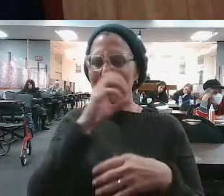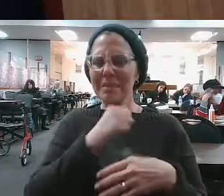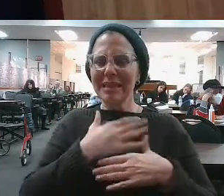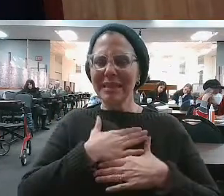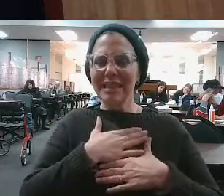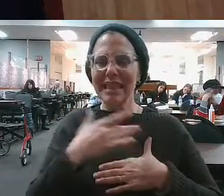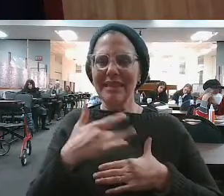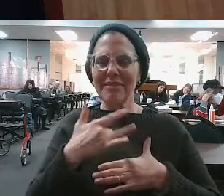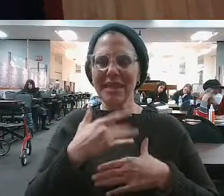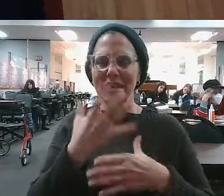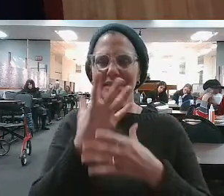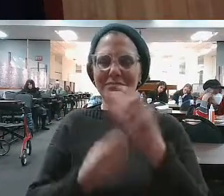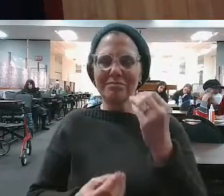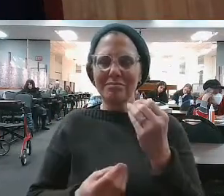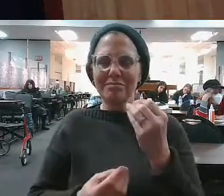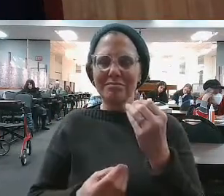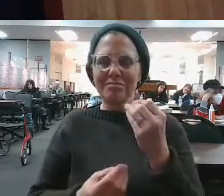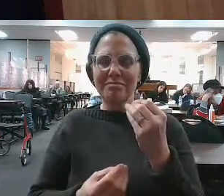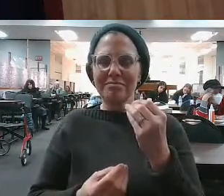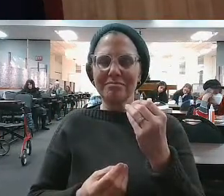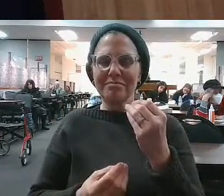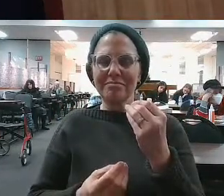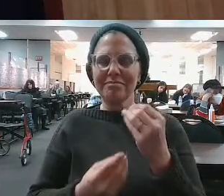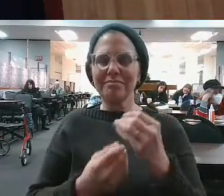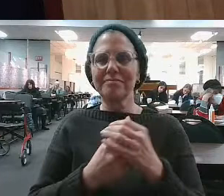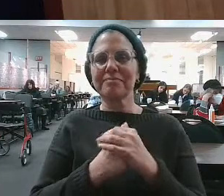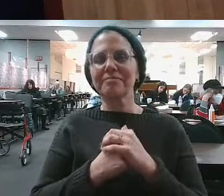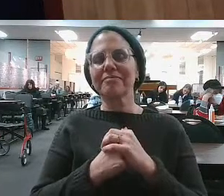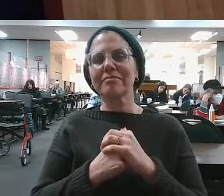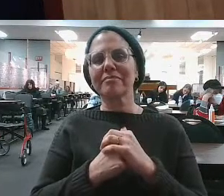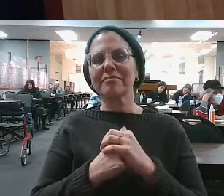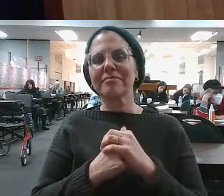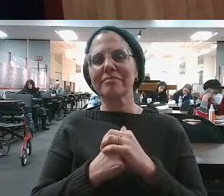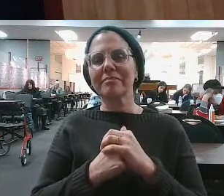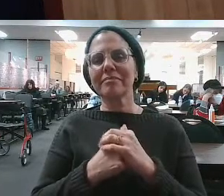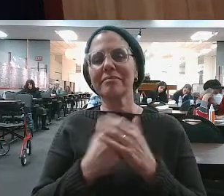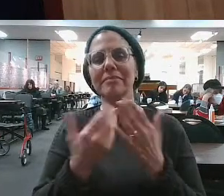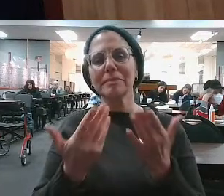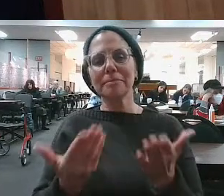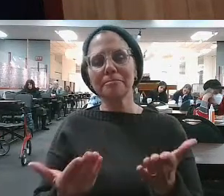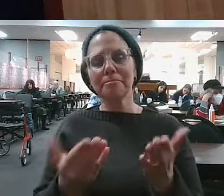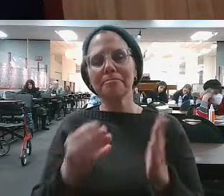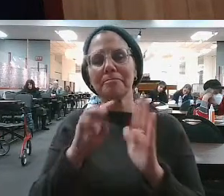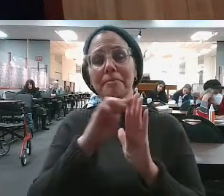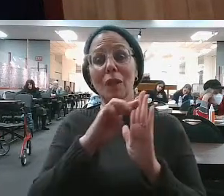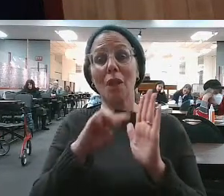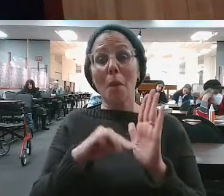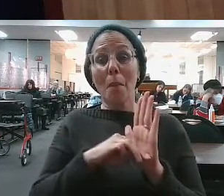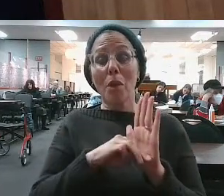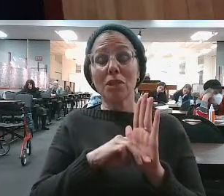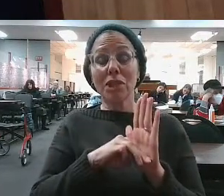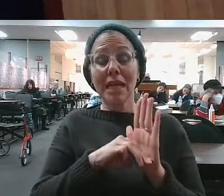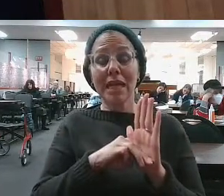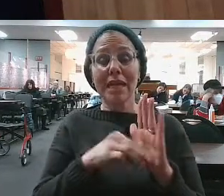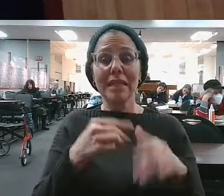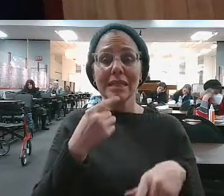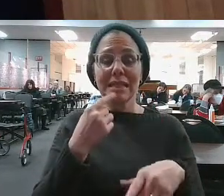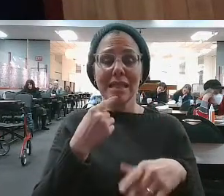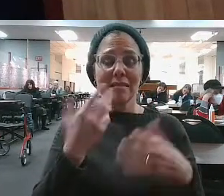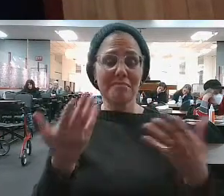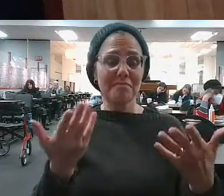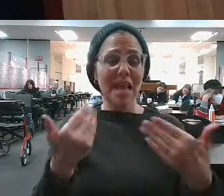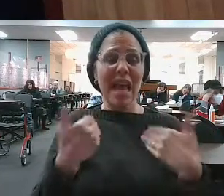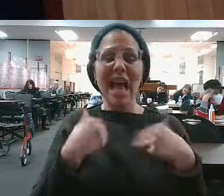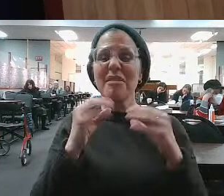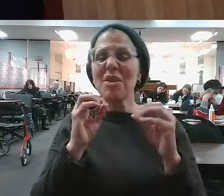happens that once again brings my baggage to the forefront. For Moshe Rabbeinu, the trigger event was the Mishkan. I have no